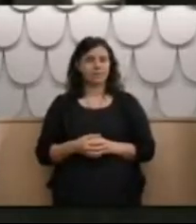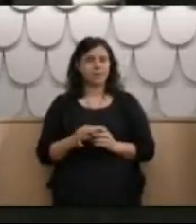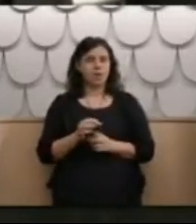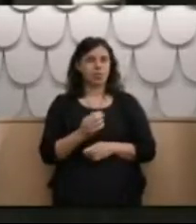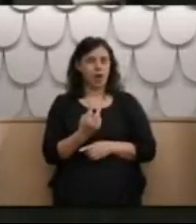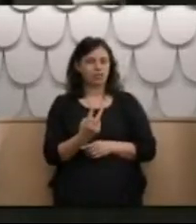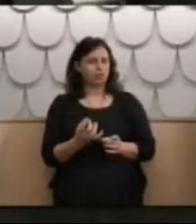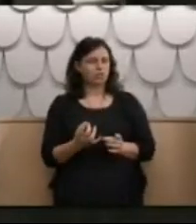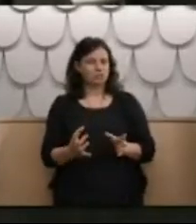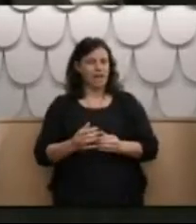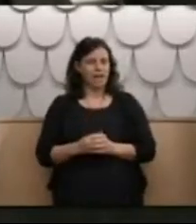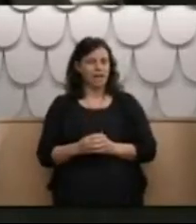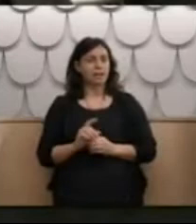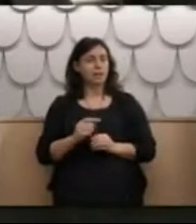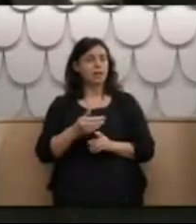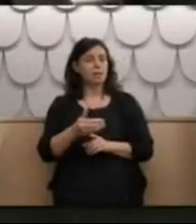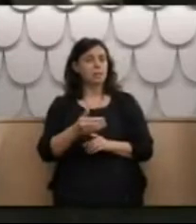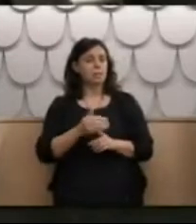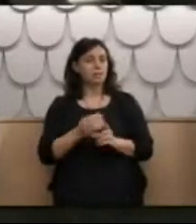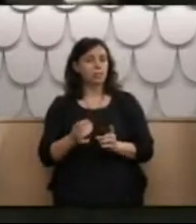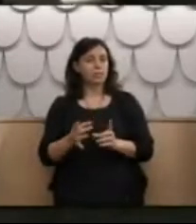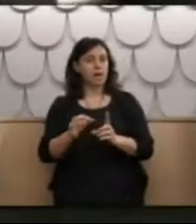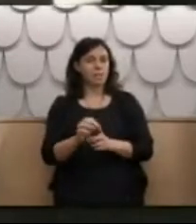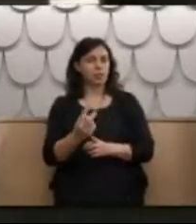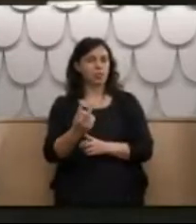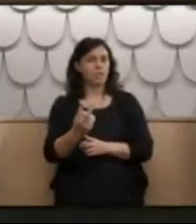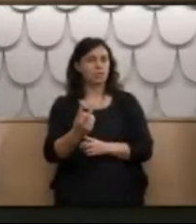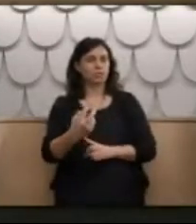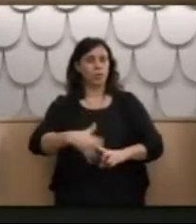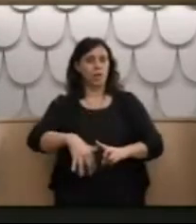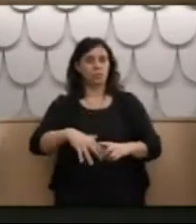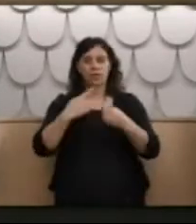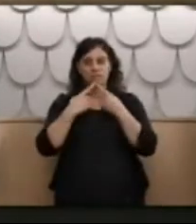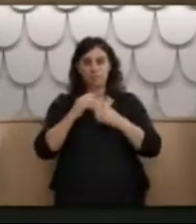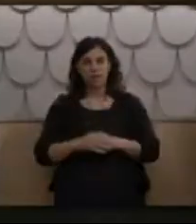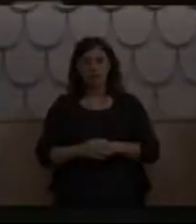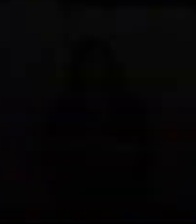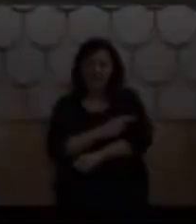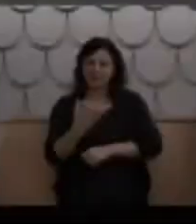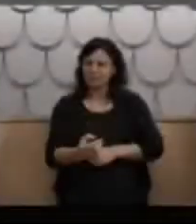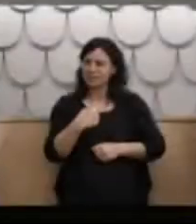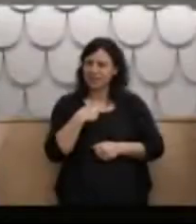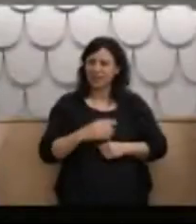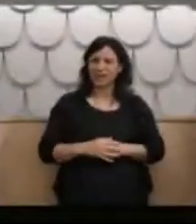two, but just before then to give the commissioners an overview, you were 12 when you went into late.